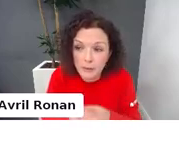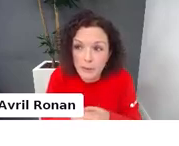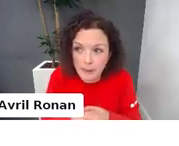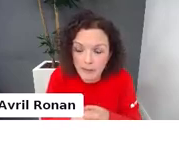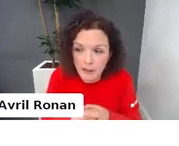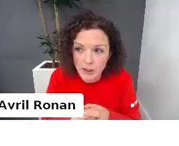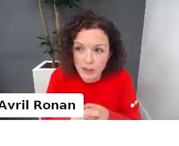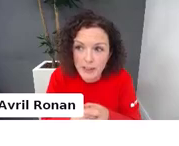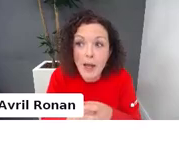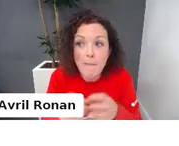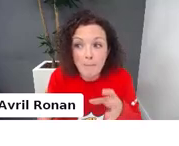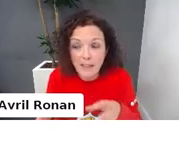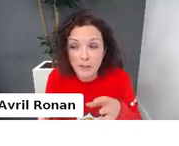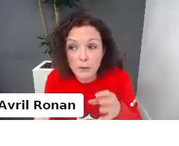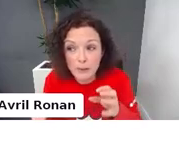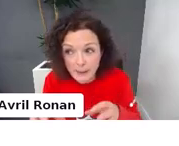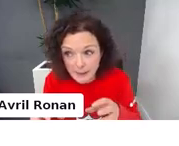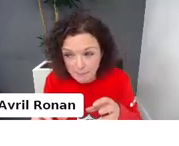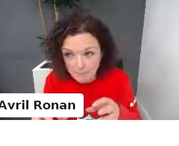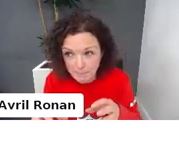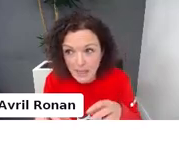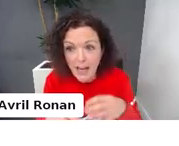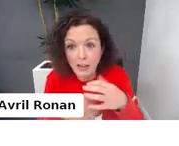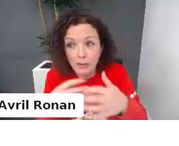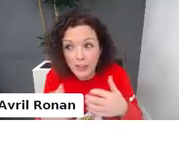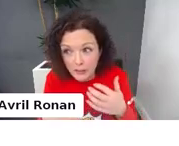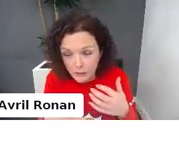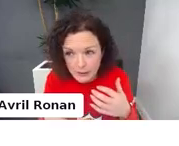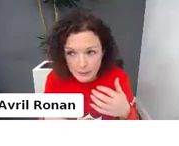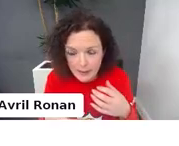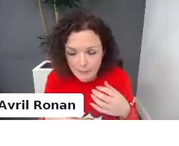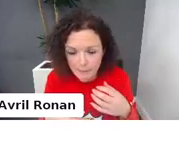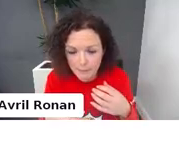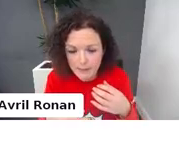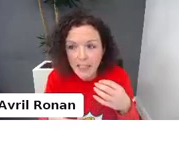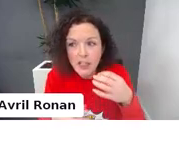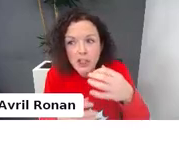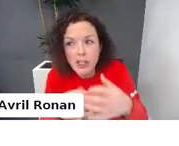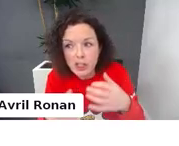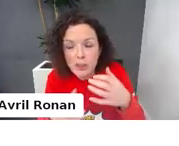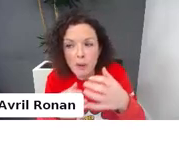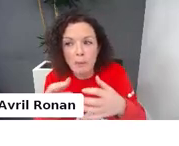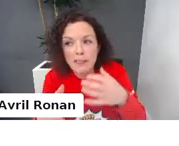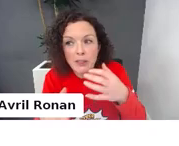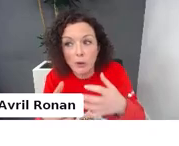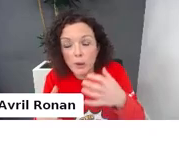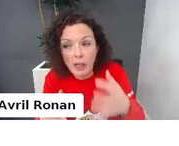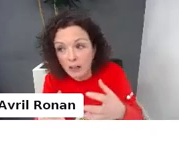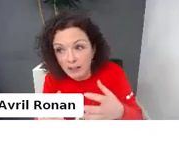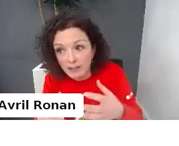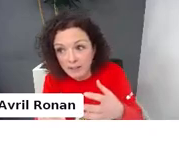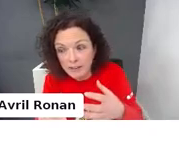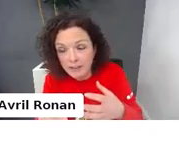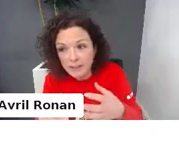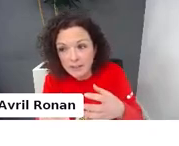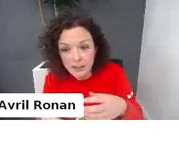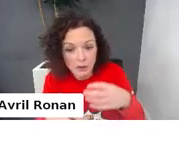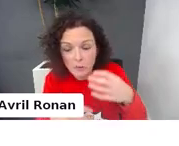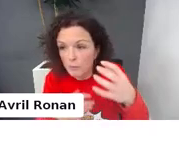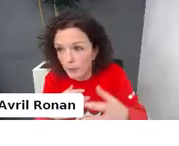and the rules are beneficial. Make the rules with them, agree the rules with them, change them up as you go along,